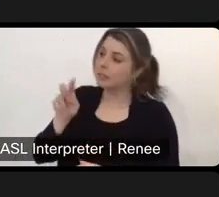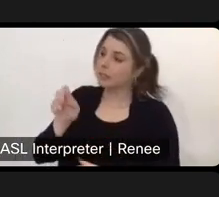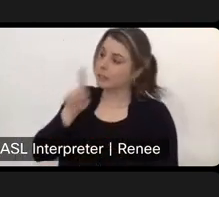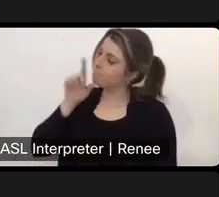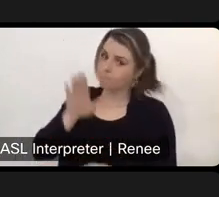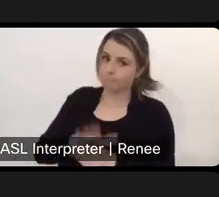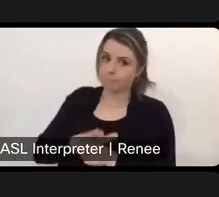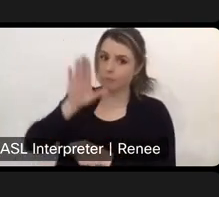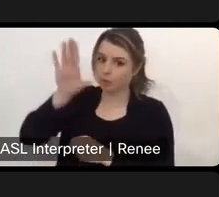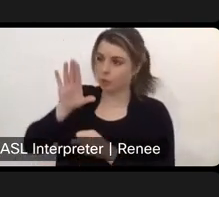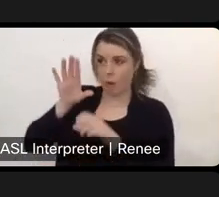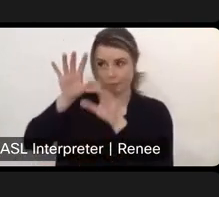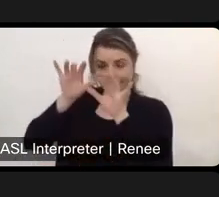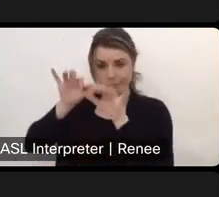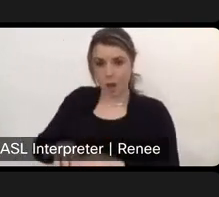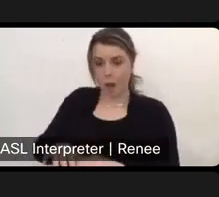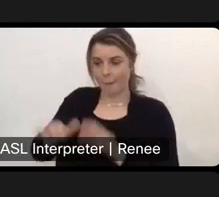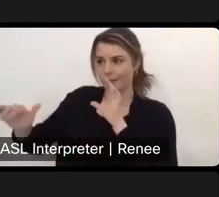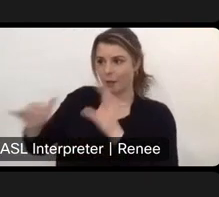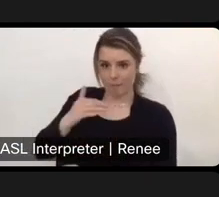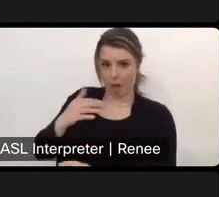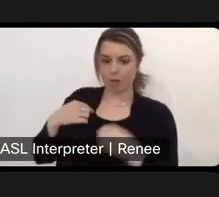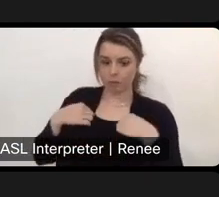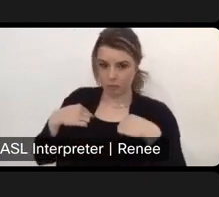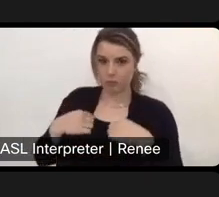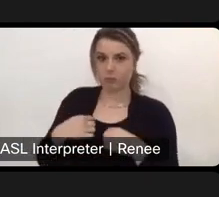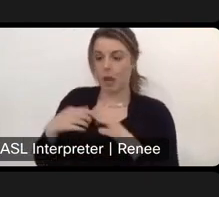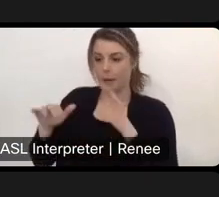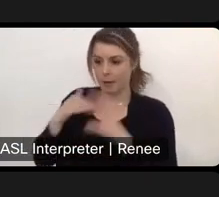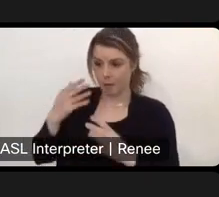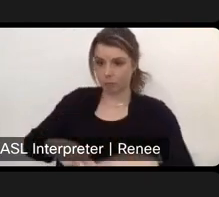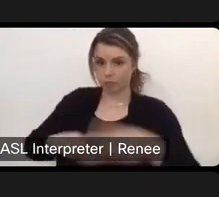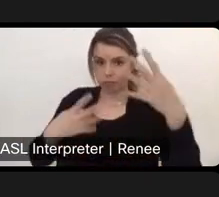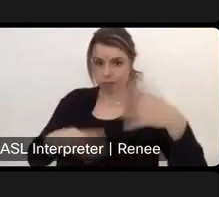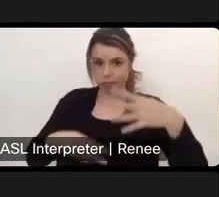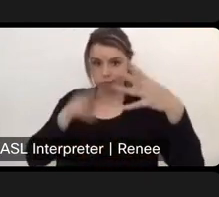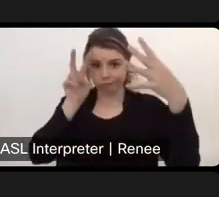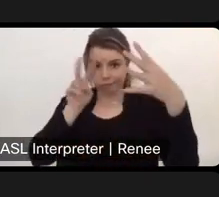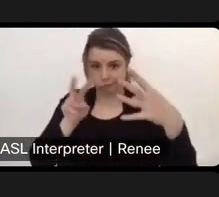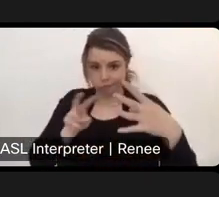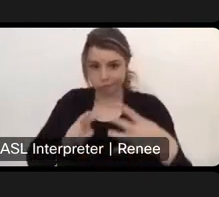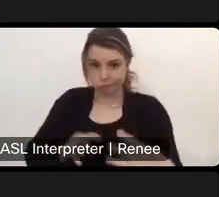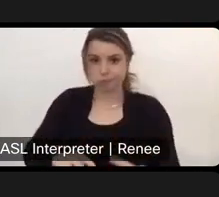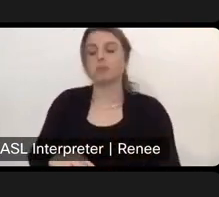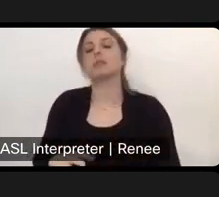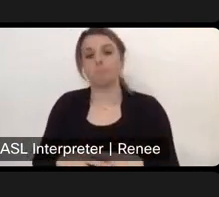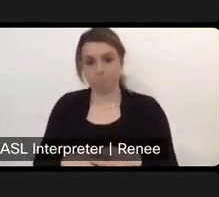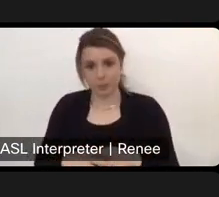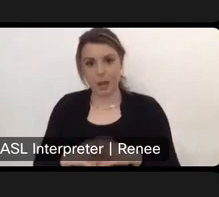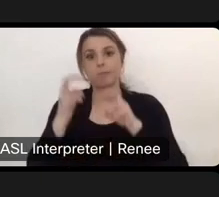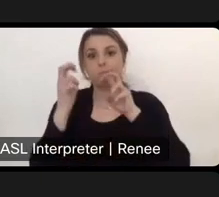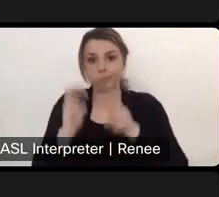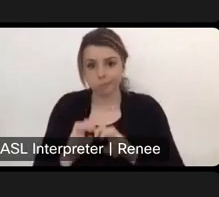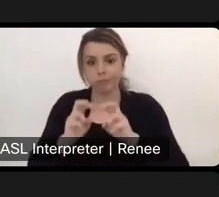all the comments that we receive go to my email address and as they come in, I'm reading them. Um, I'm visiting with several